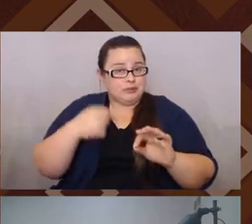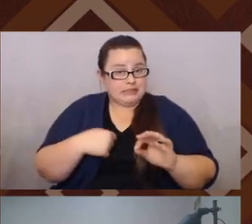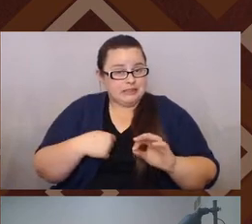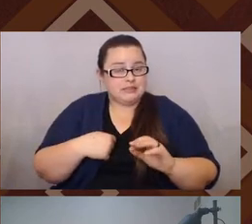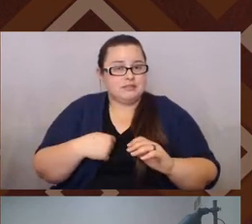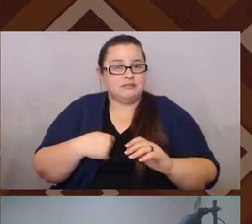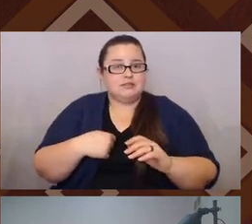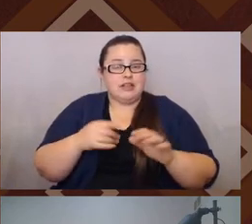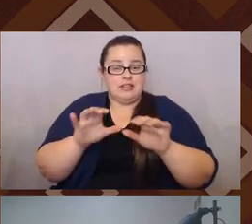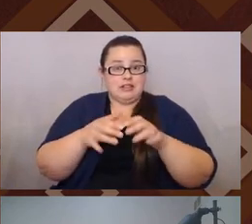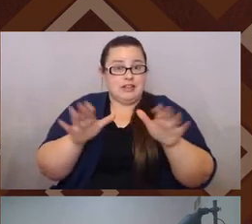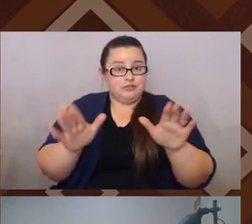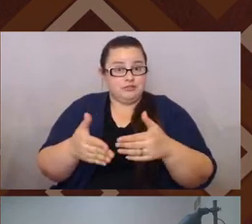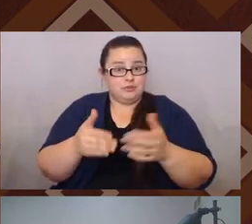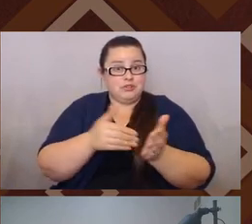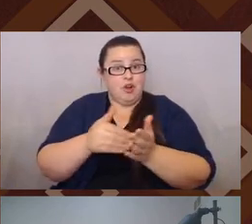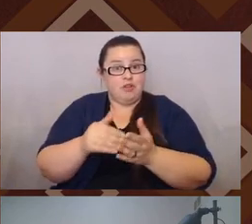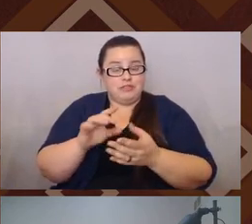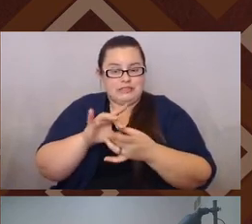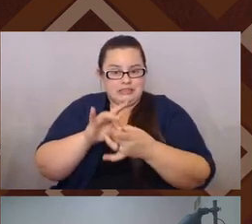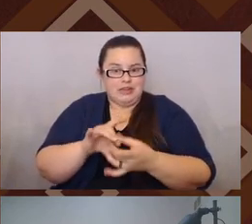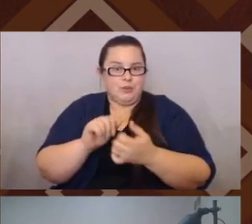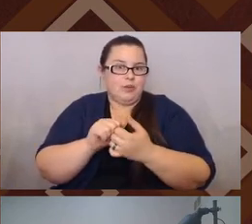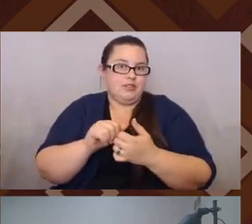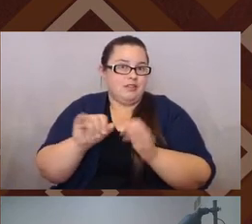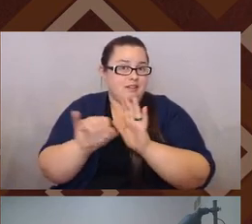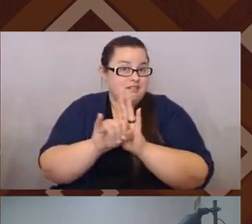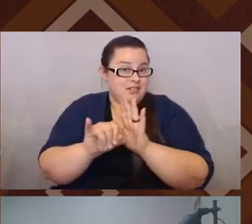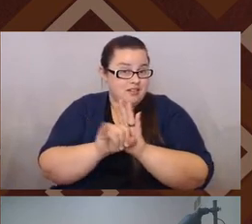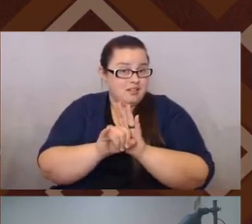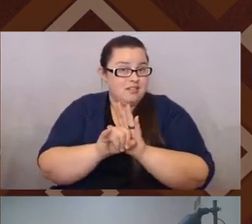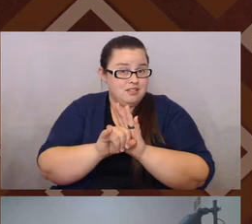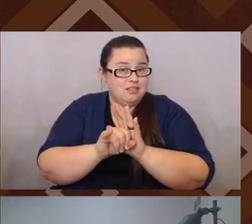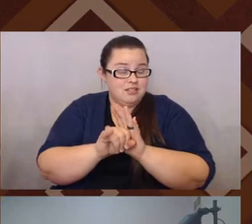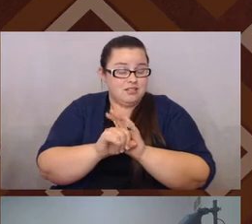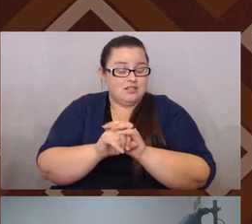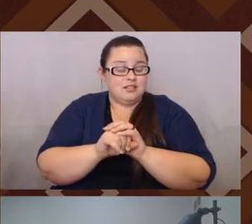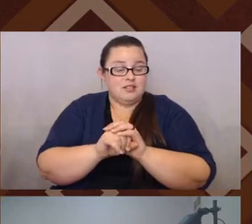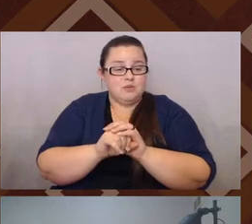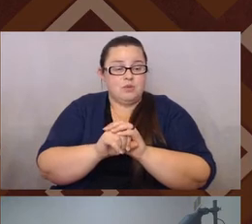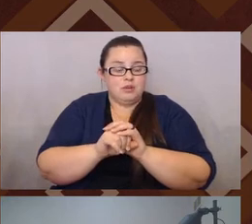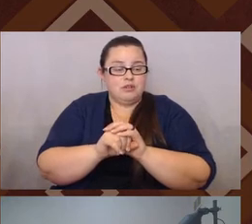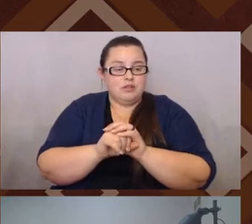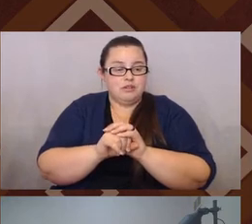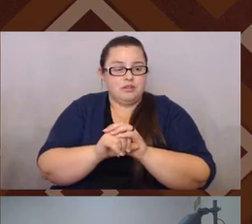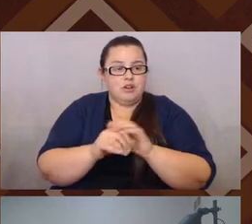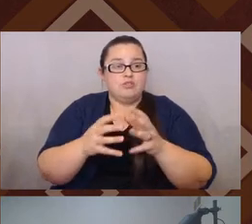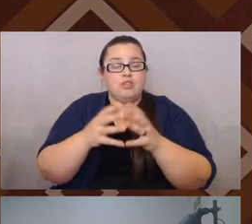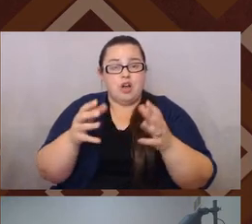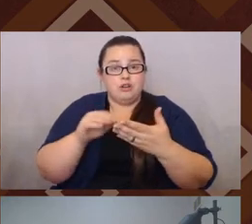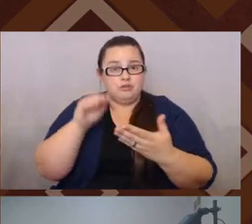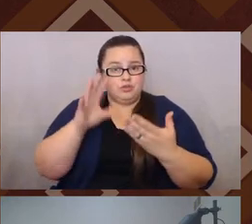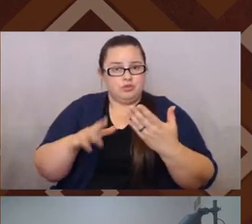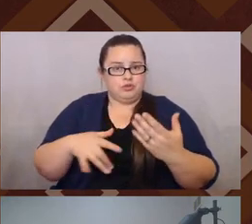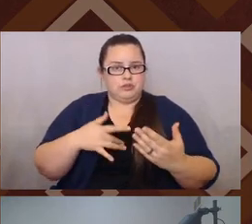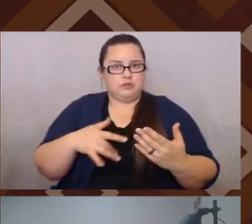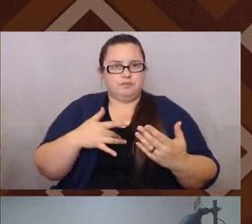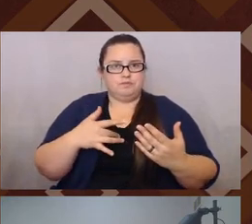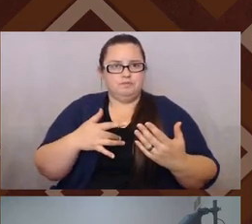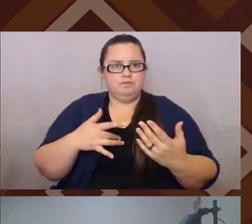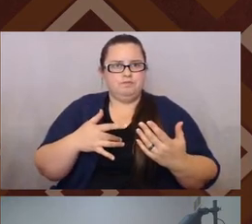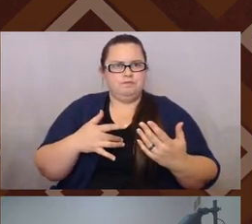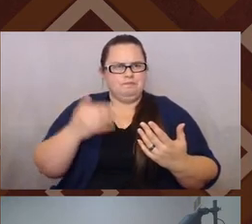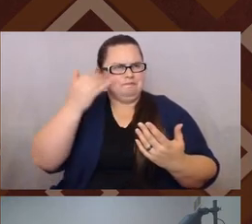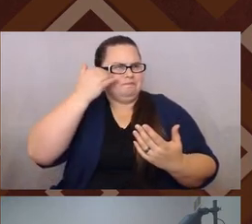in the classroom. So often tied to identity where a lot of students, I feel like have, have the sense of these terms